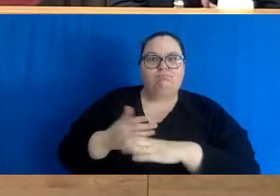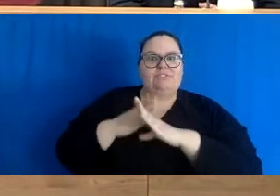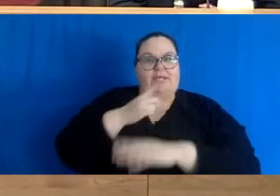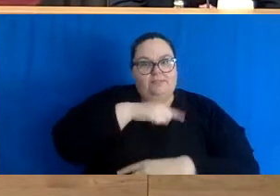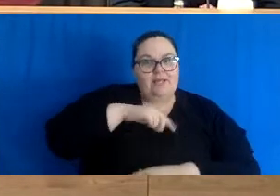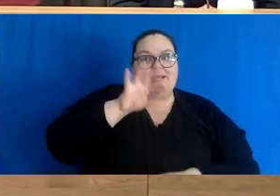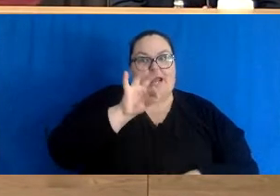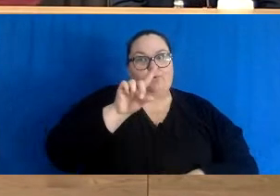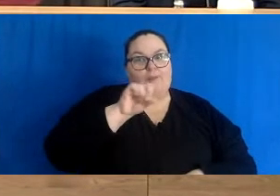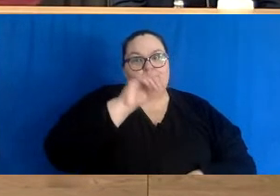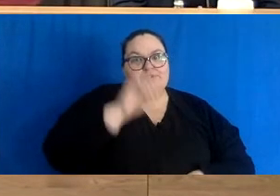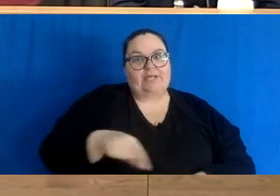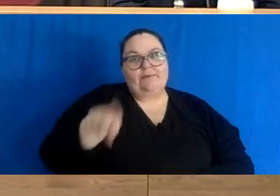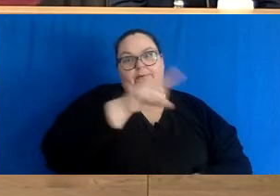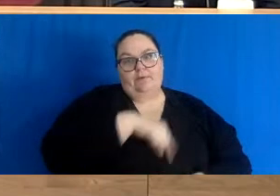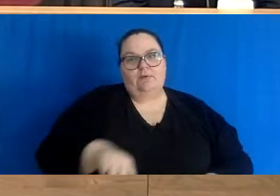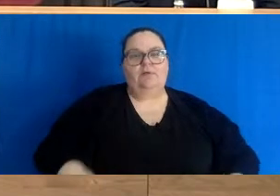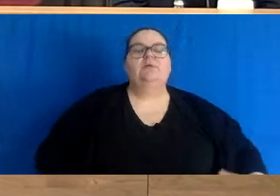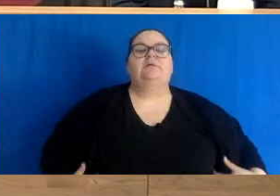Hey, Premier.